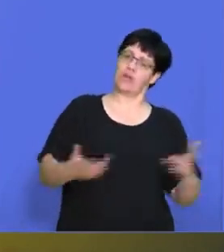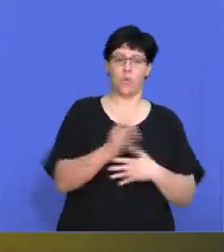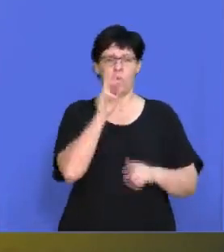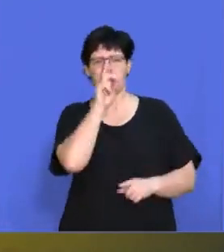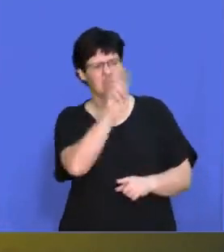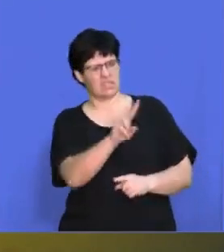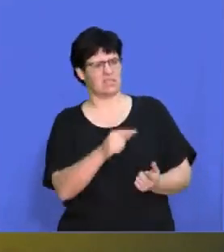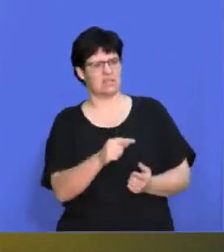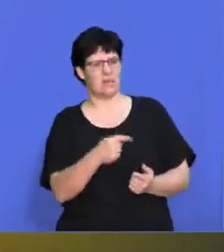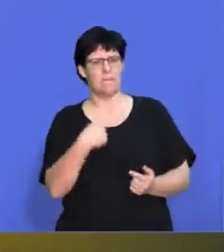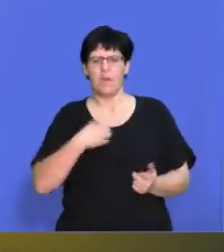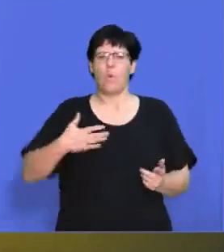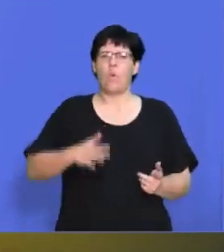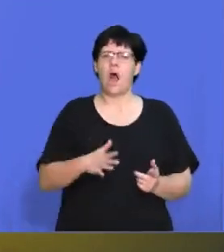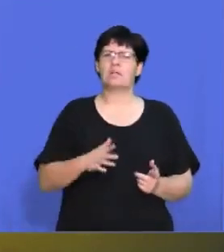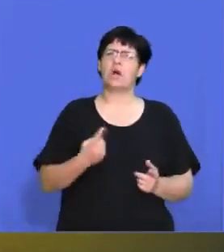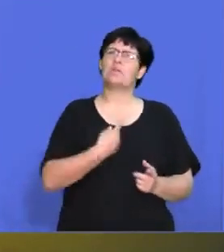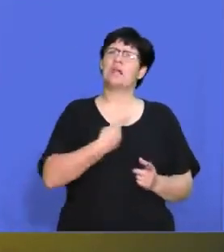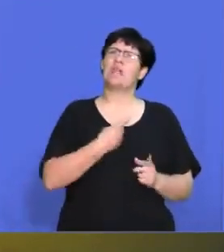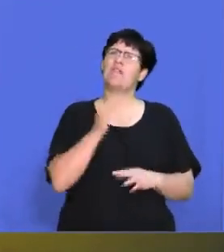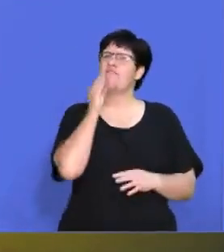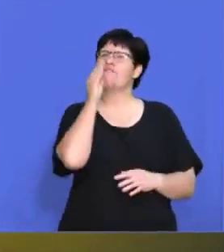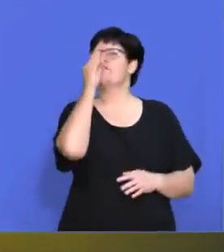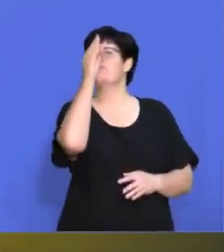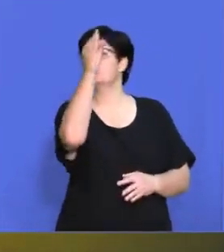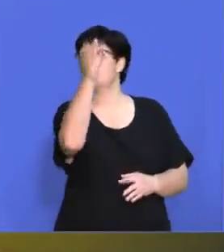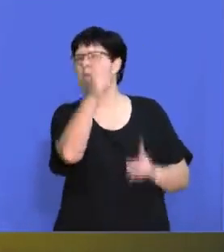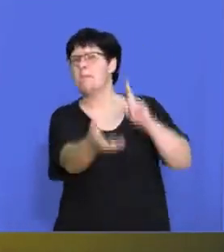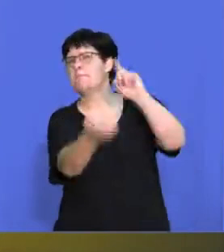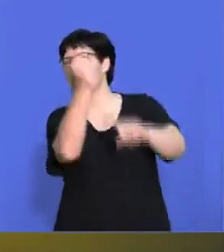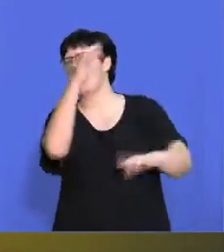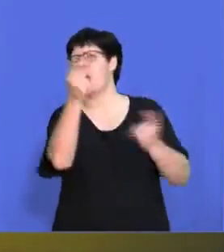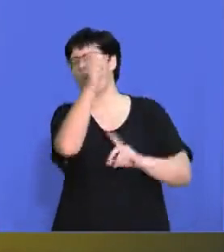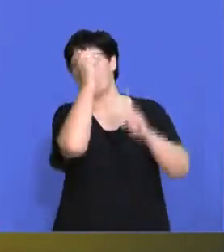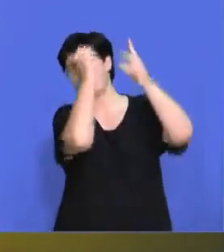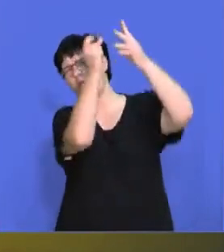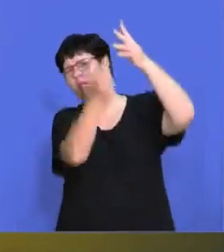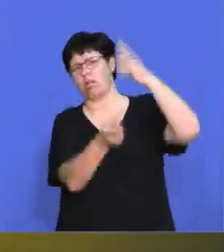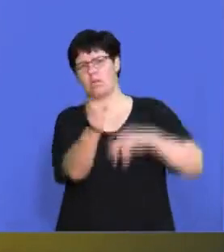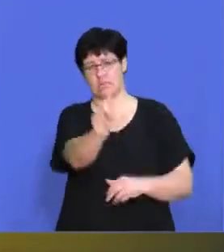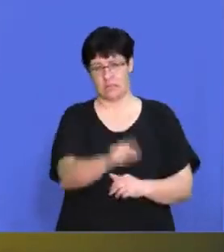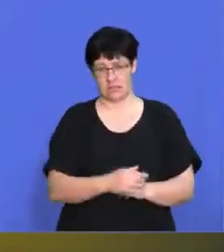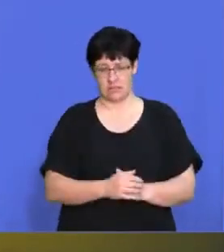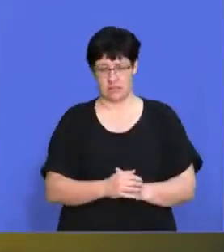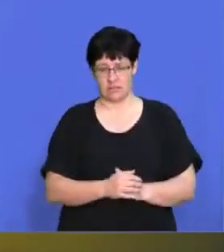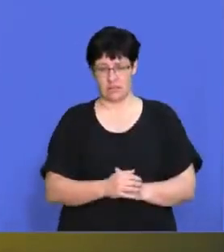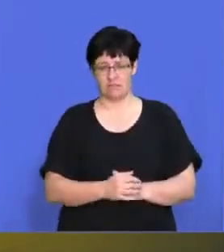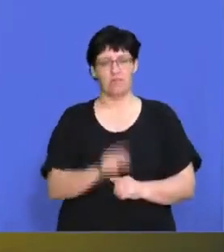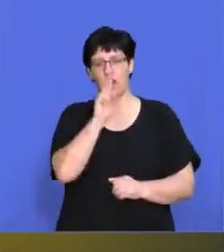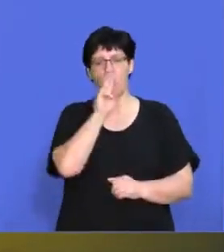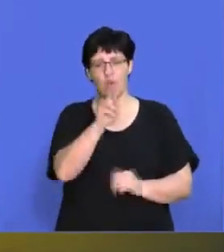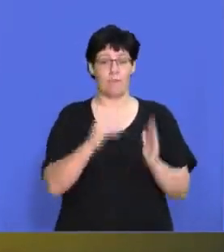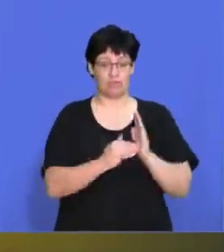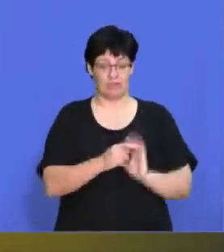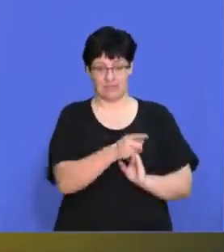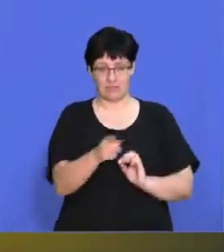where do we want to see ourselves? How are we going to get there? What are our goals? So if you look for you matriculants, you